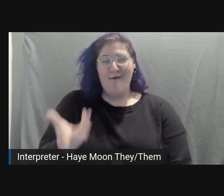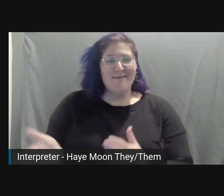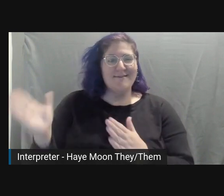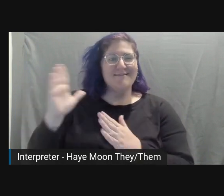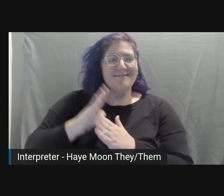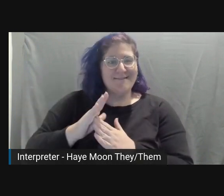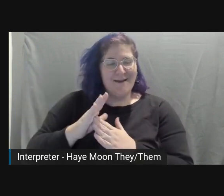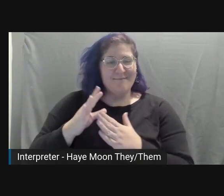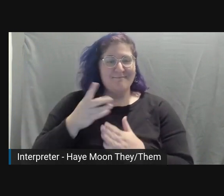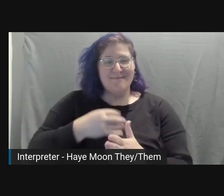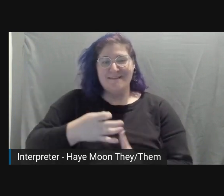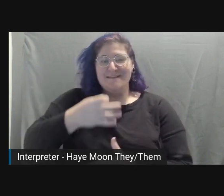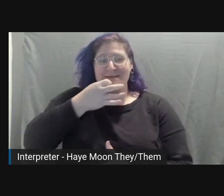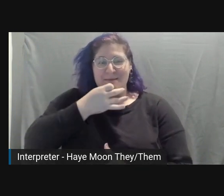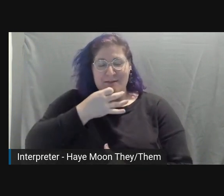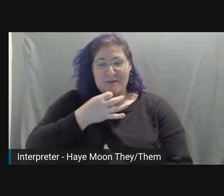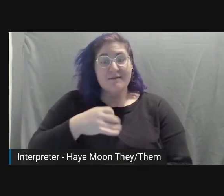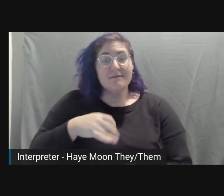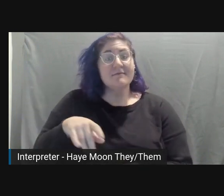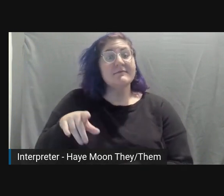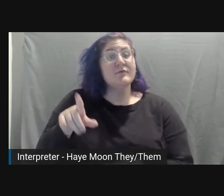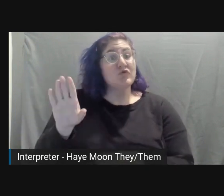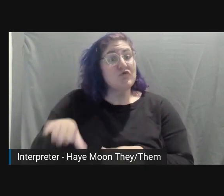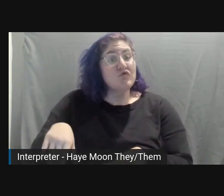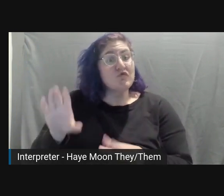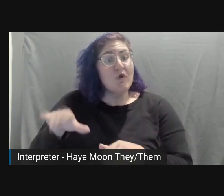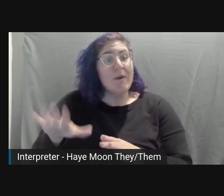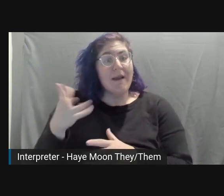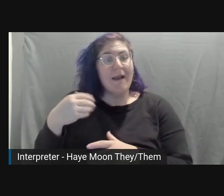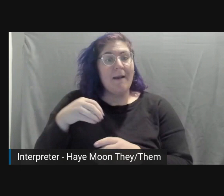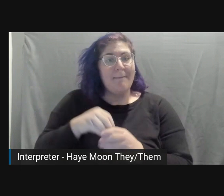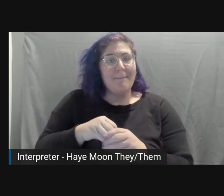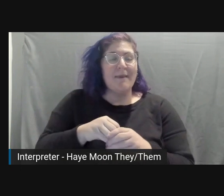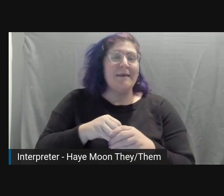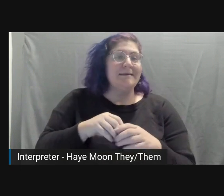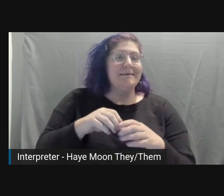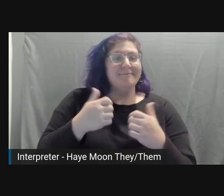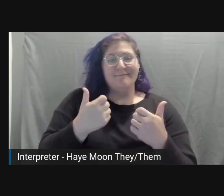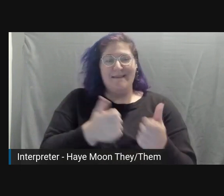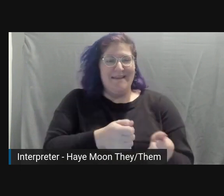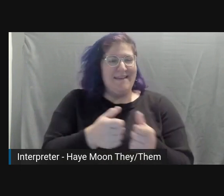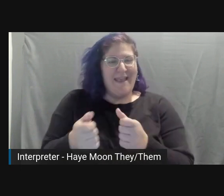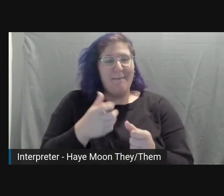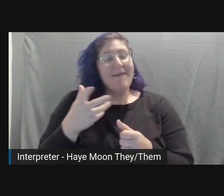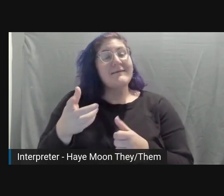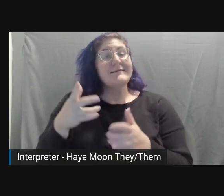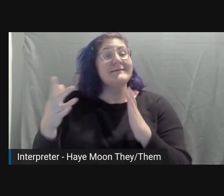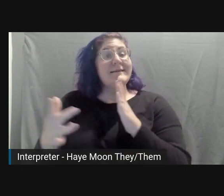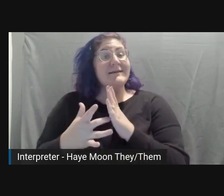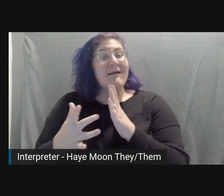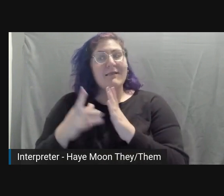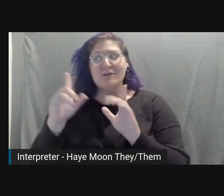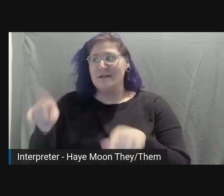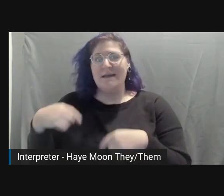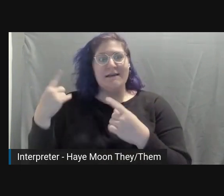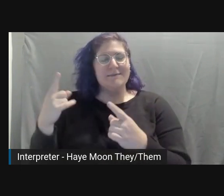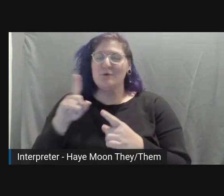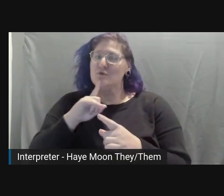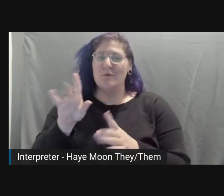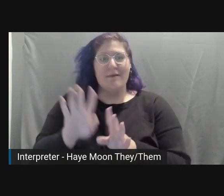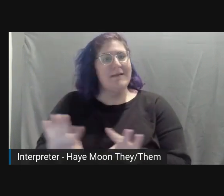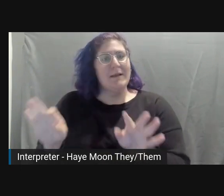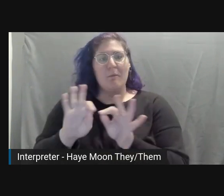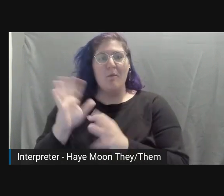computers and gaming, tech has been a major part of their life since childhood. Having also grown up with a disabled sister, they found themselves